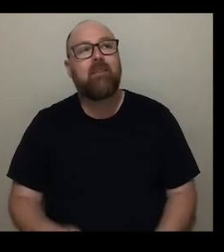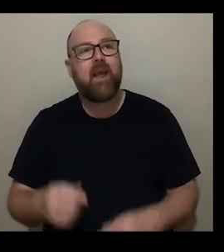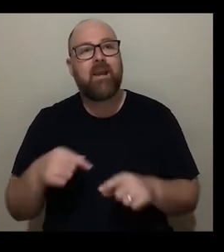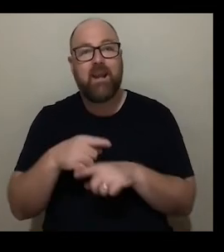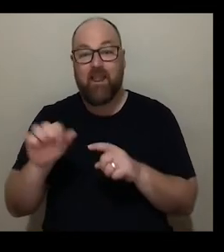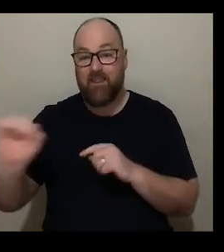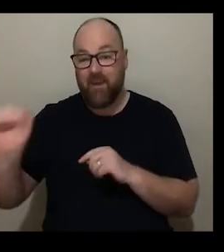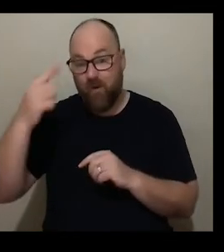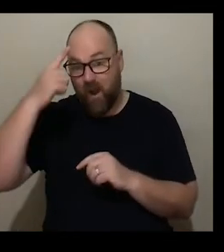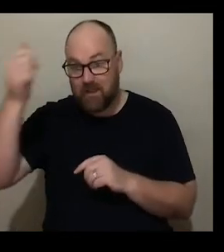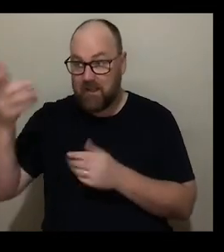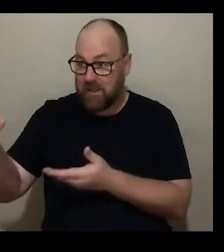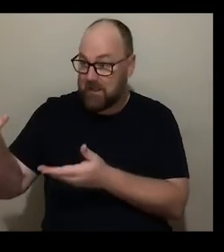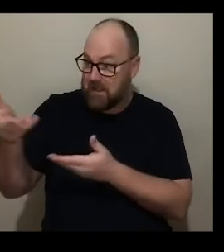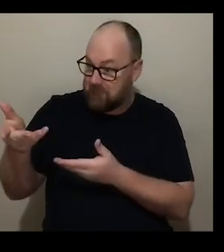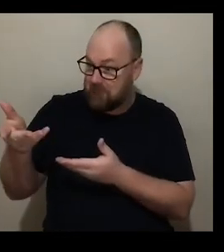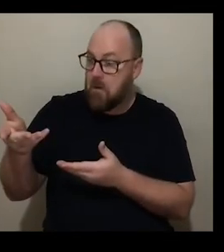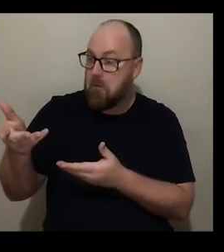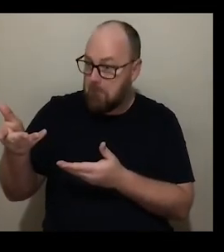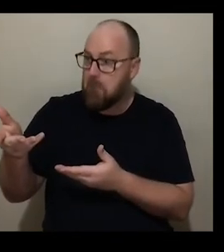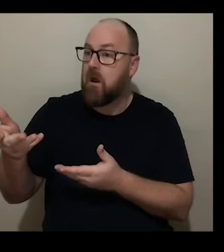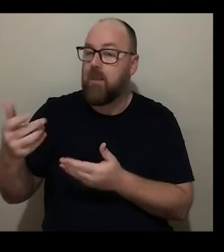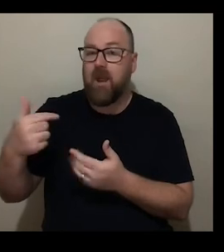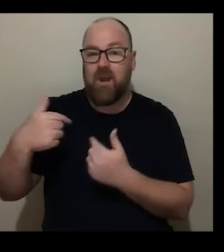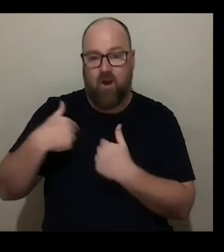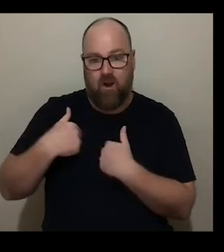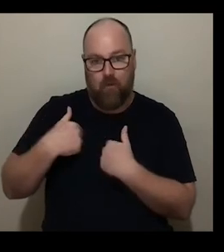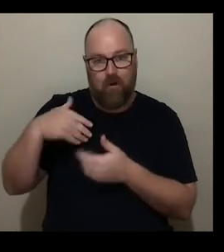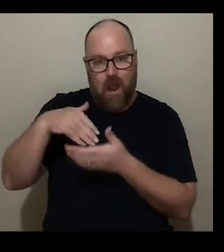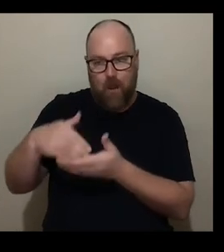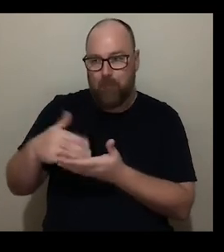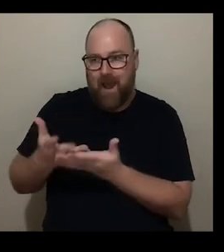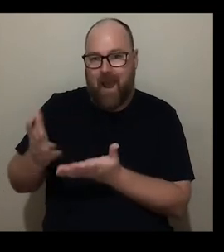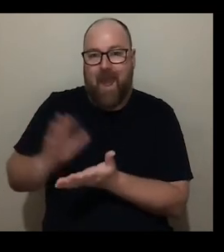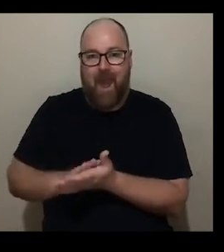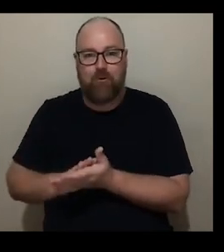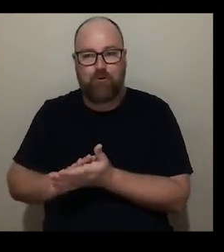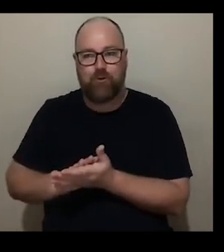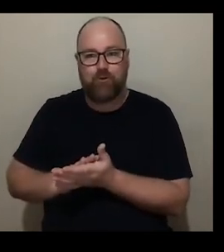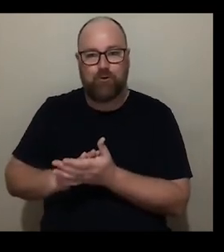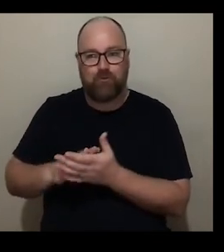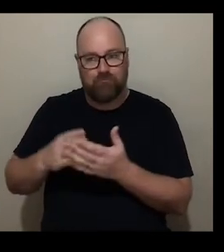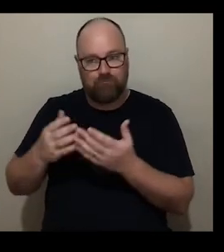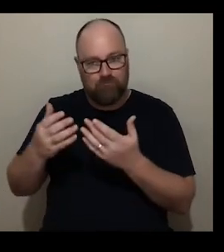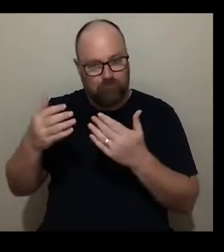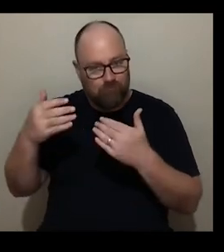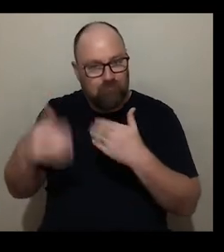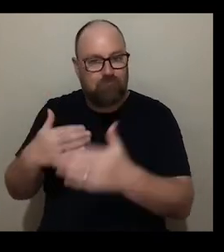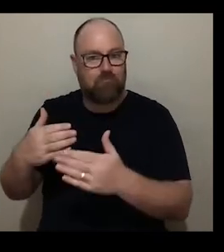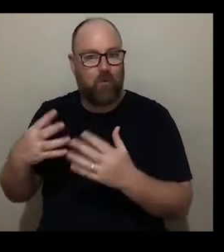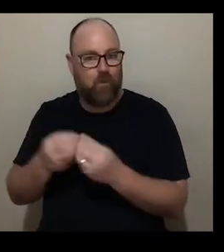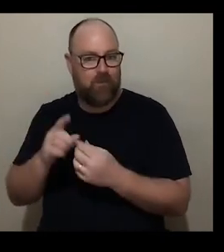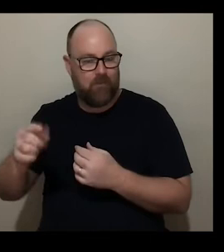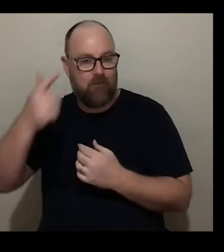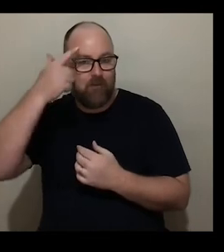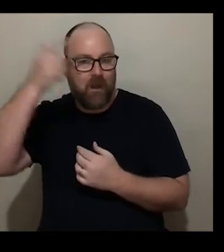those ideas and then helping them with the logistics of how would you do that and encouraging people to be as um